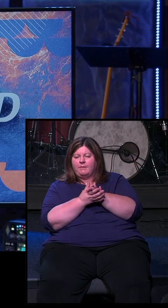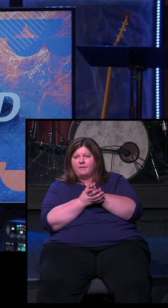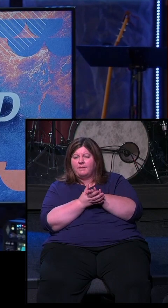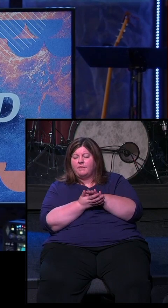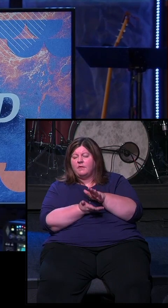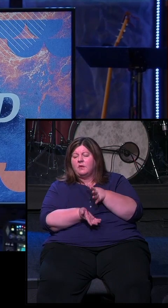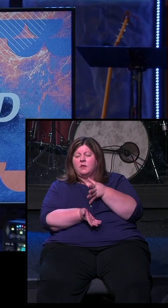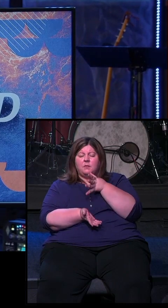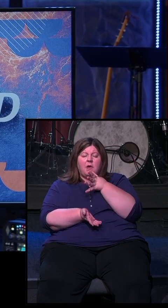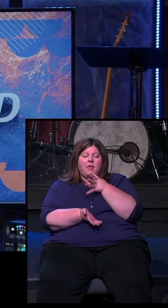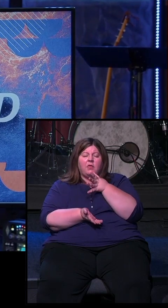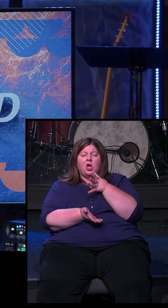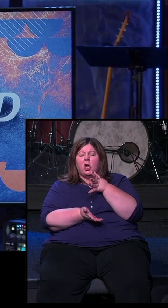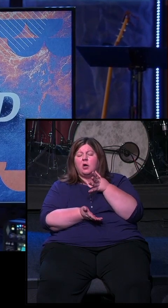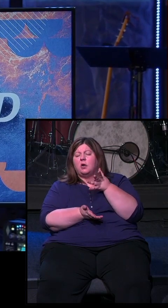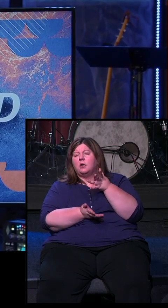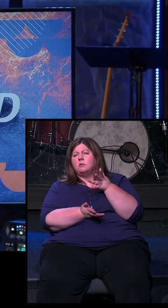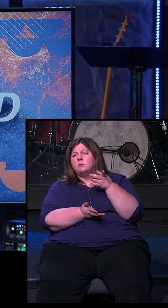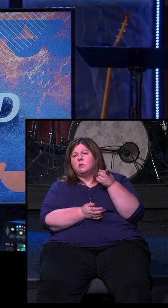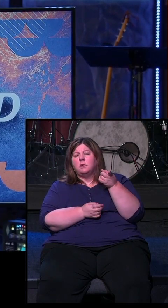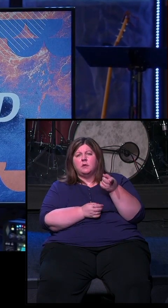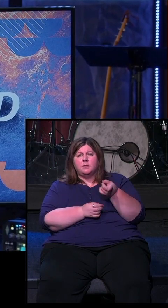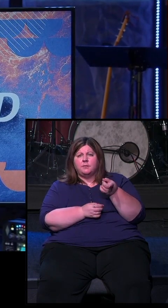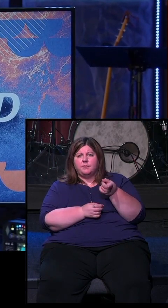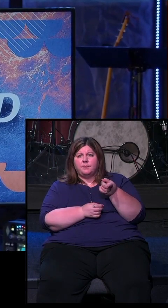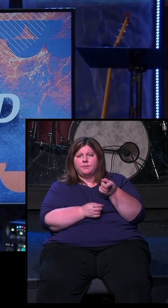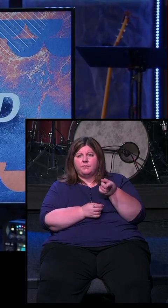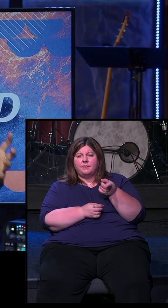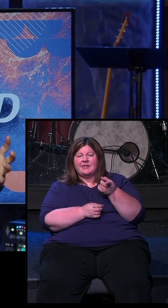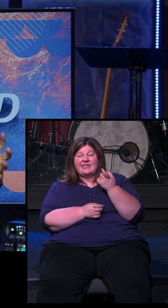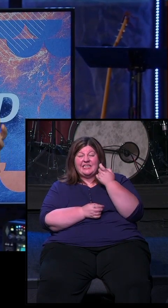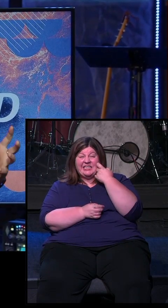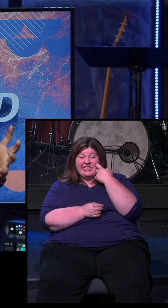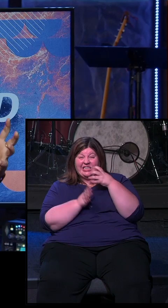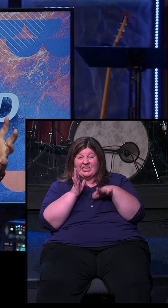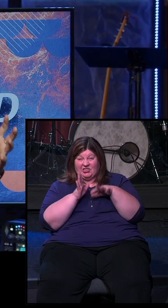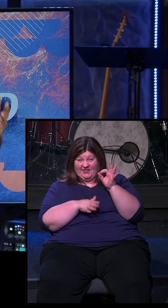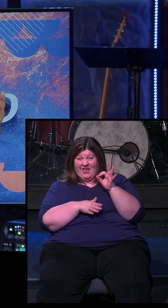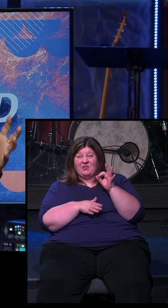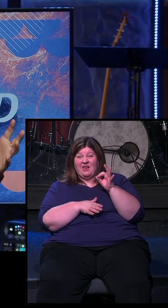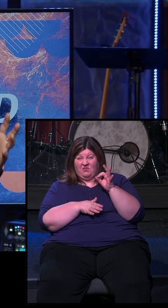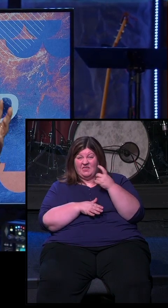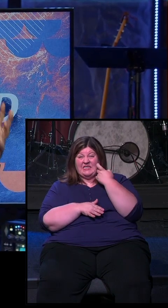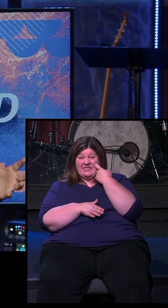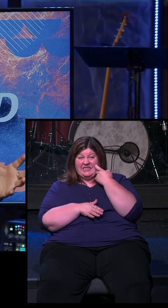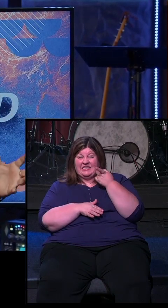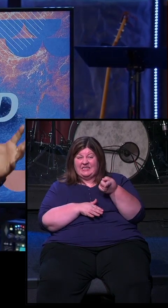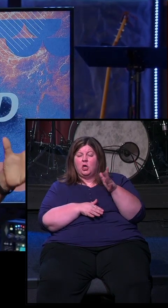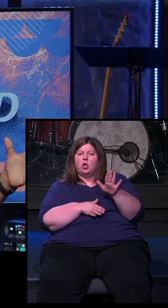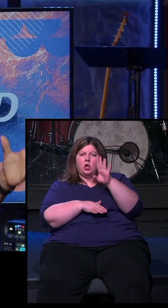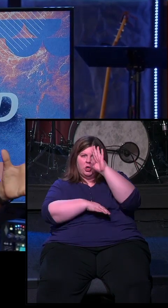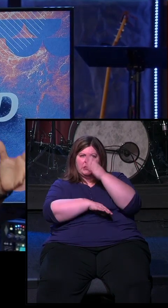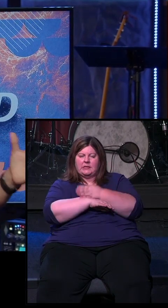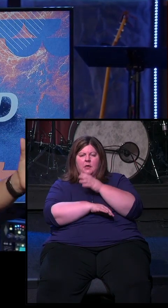and leading one of our churches, she just found out, just earlier that week, she had just found out that her son,